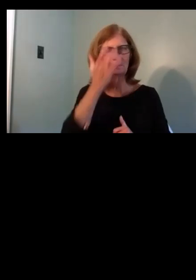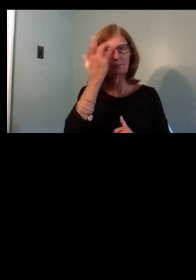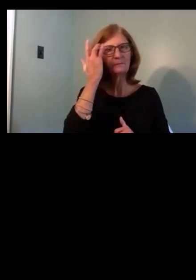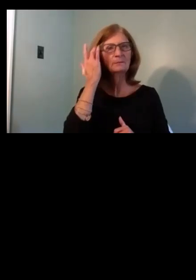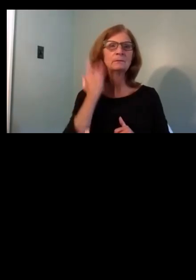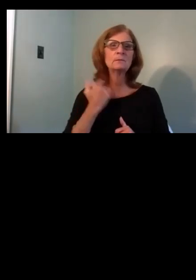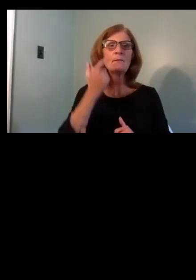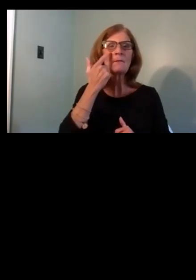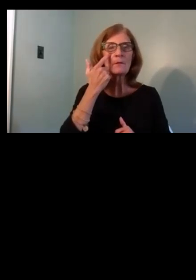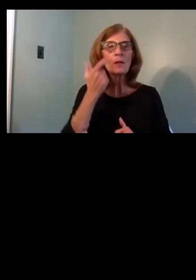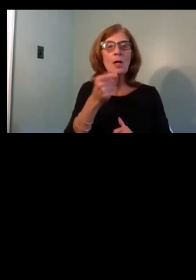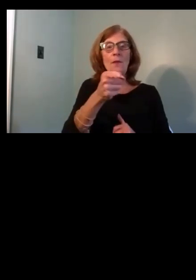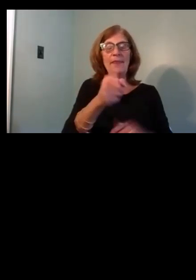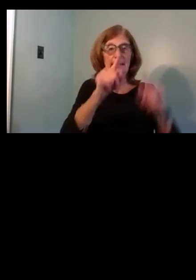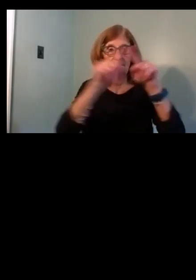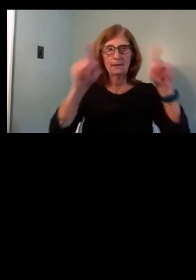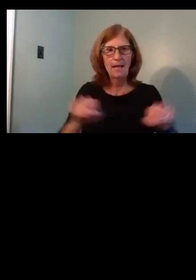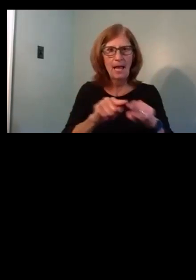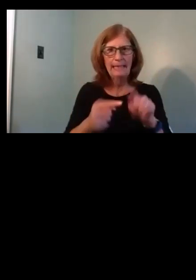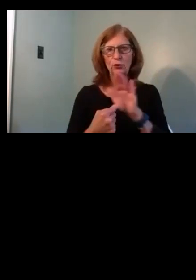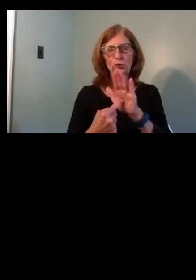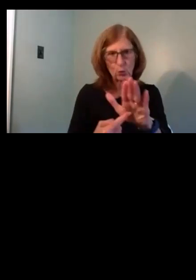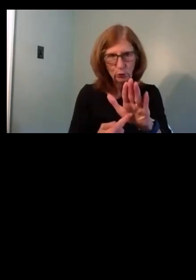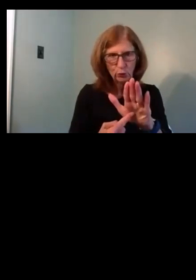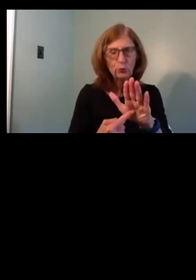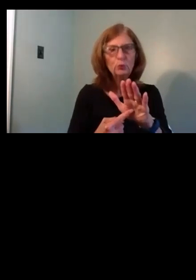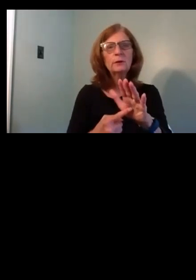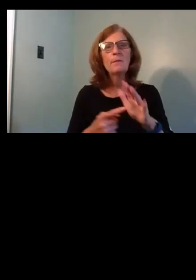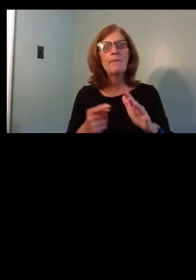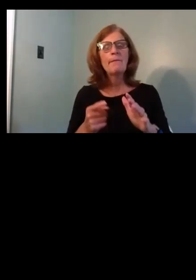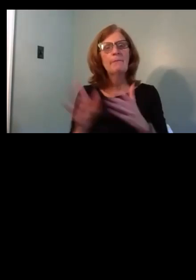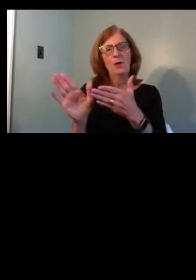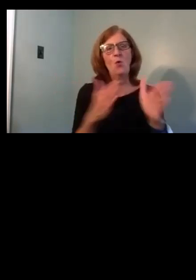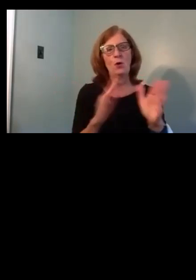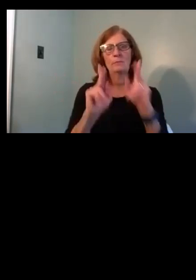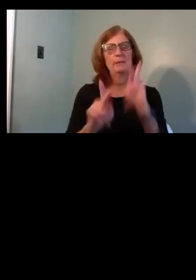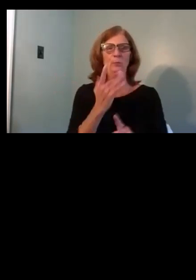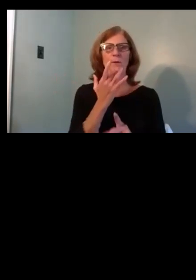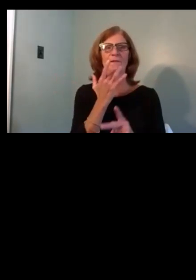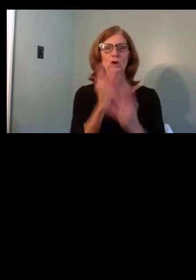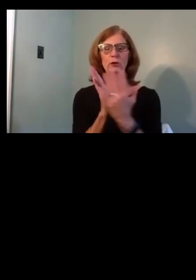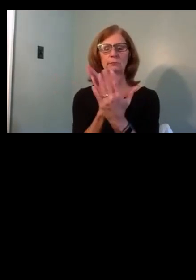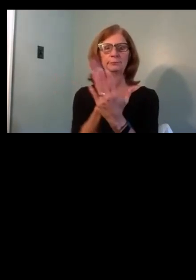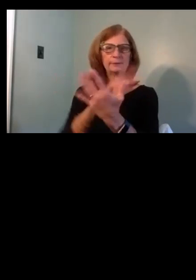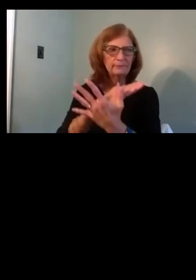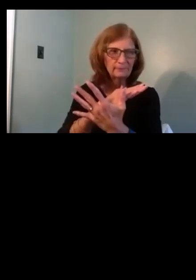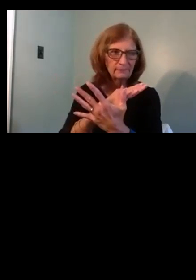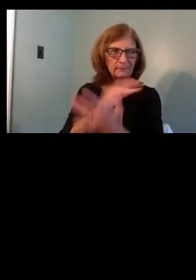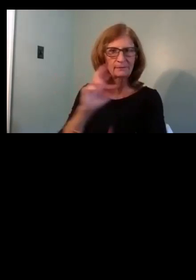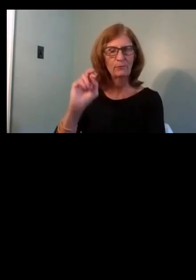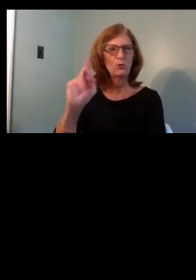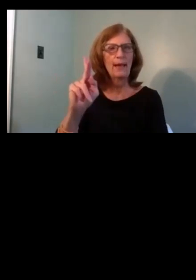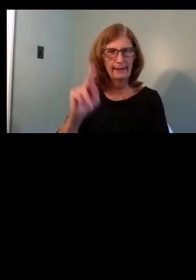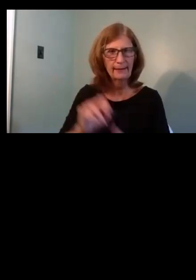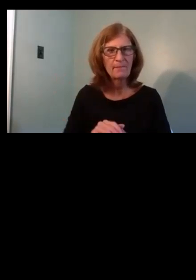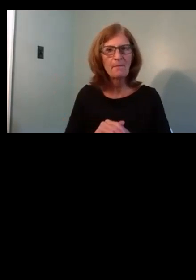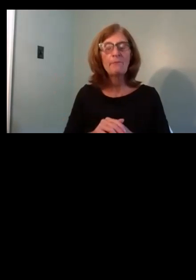So, this slide, uh, reflects the ranking from the survey responses, um, the ranking